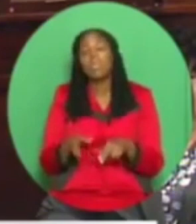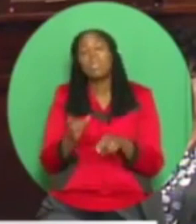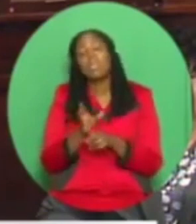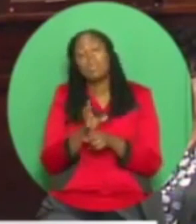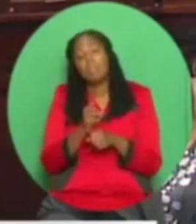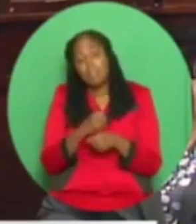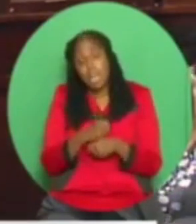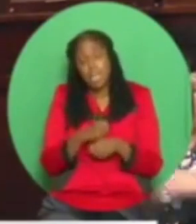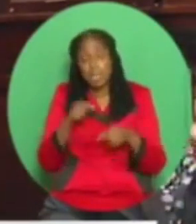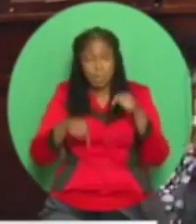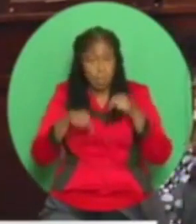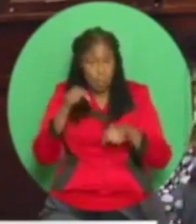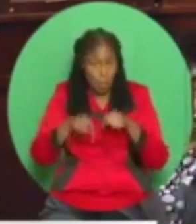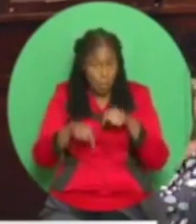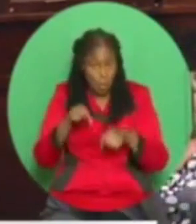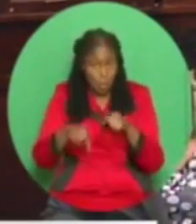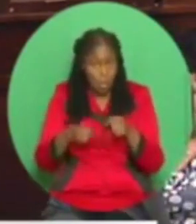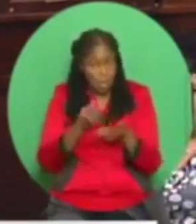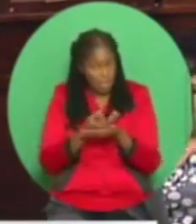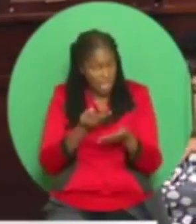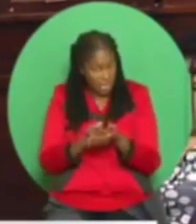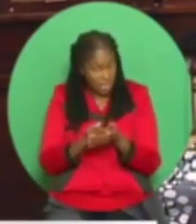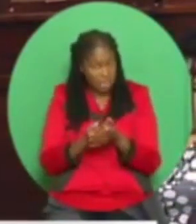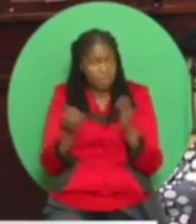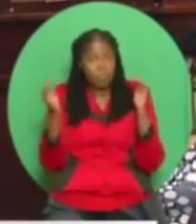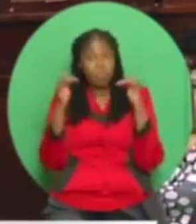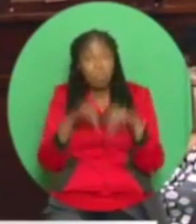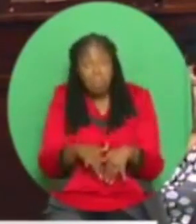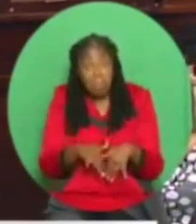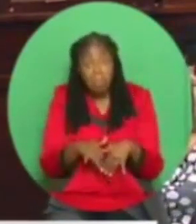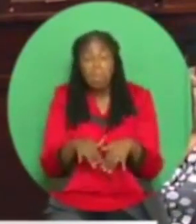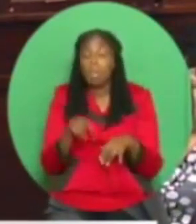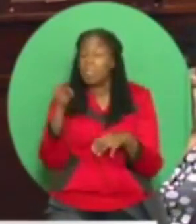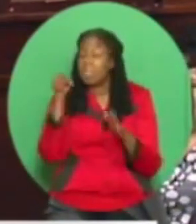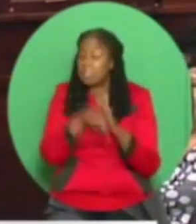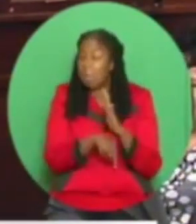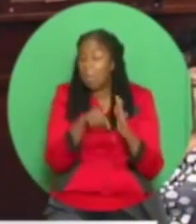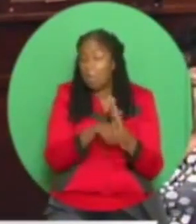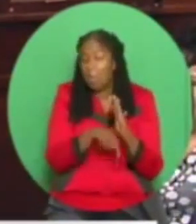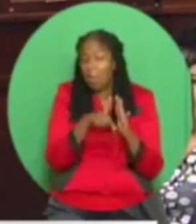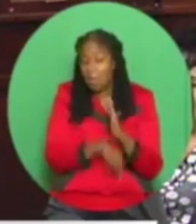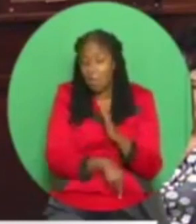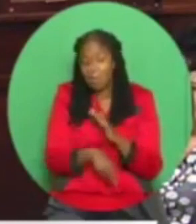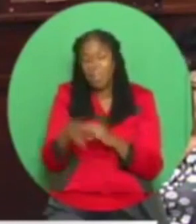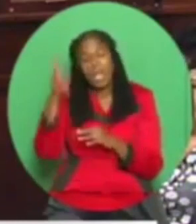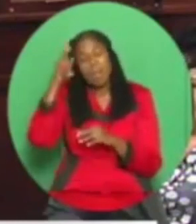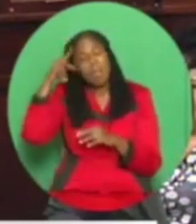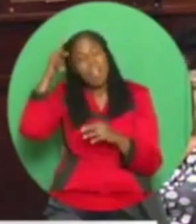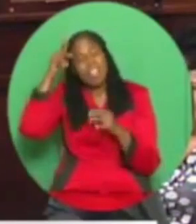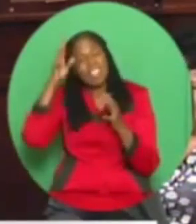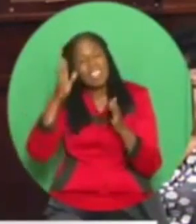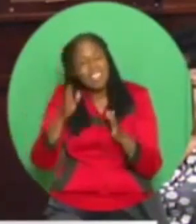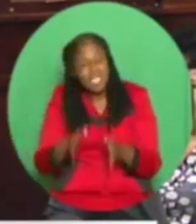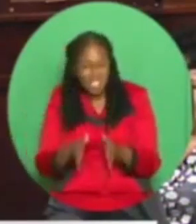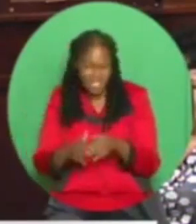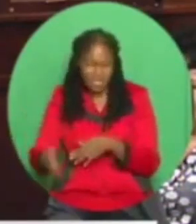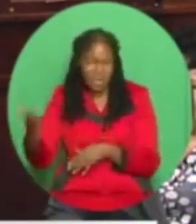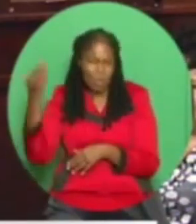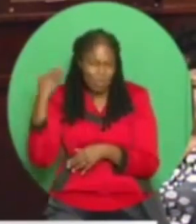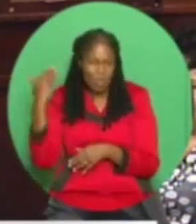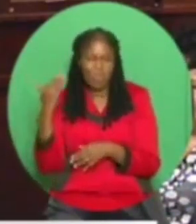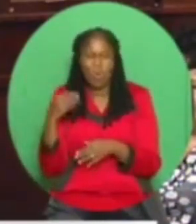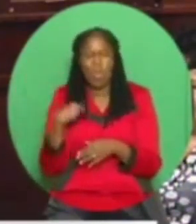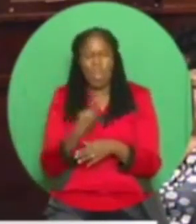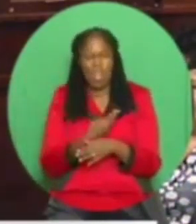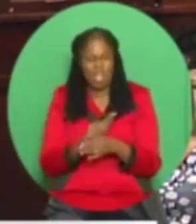Jones, Ken Julian, and Lenny Seth. Politicians before us were in the house, in the Red House, our predecessors generally.